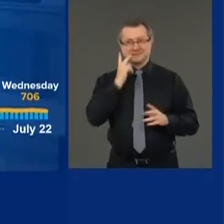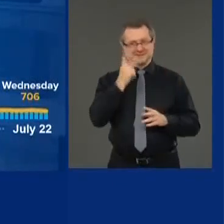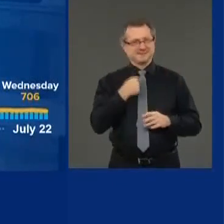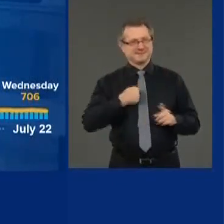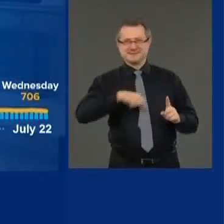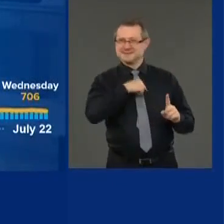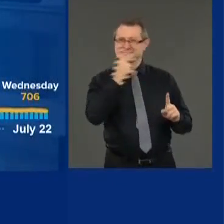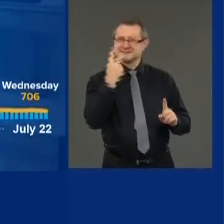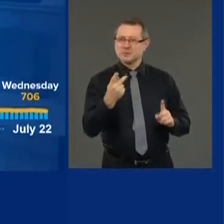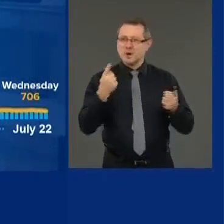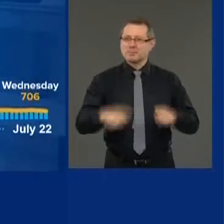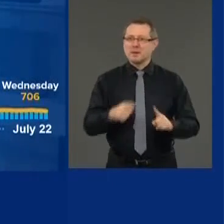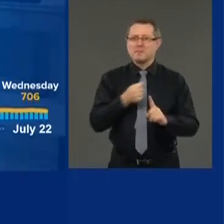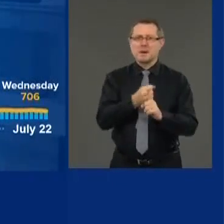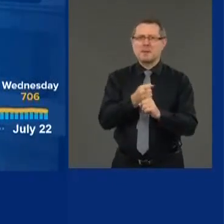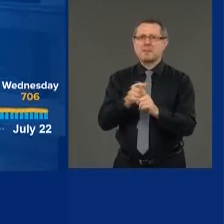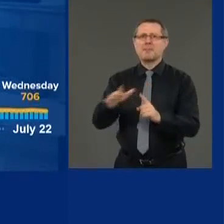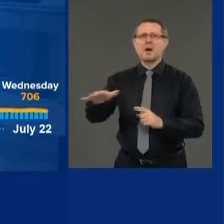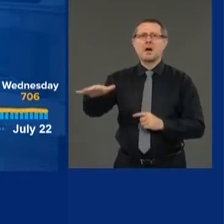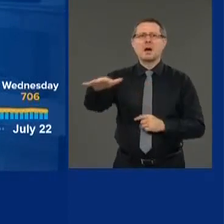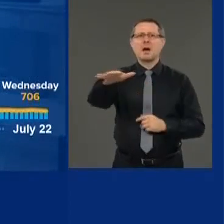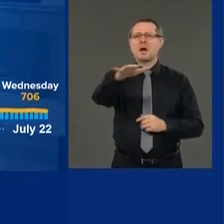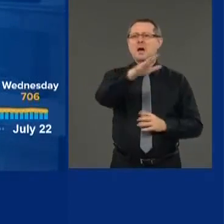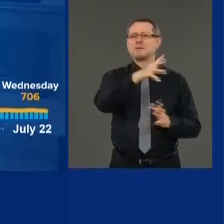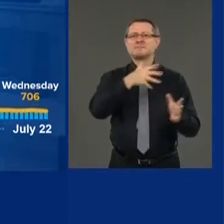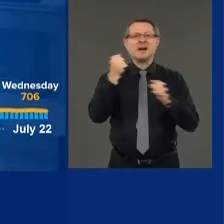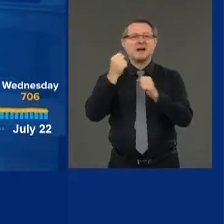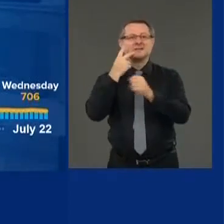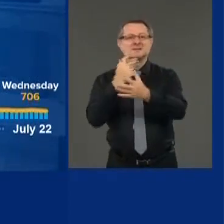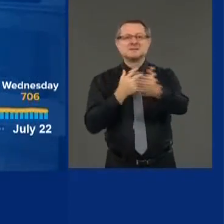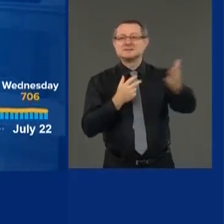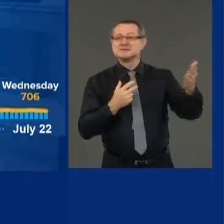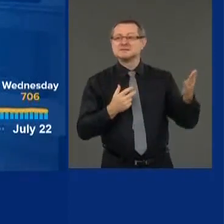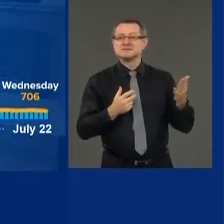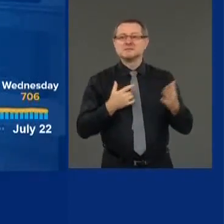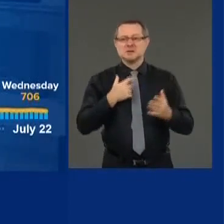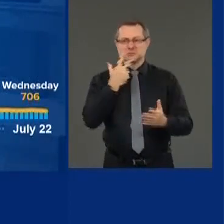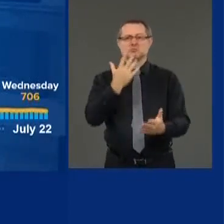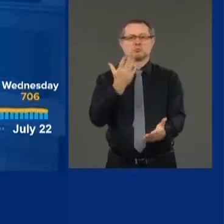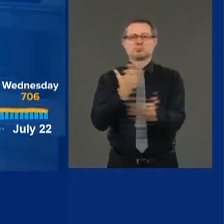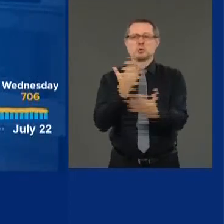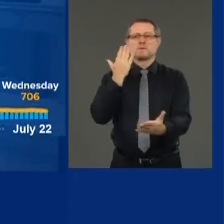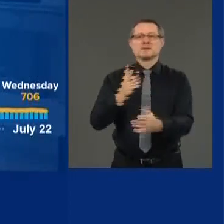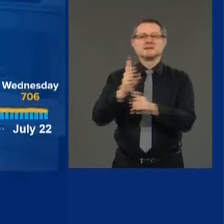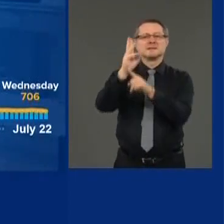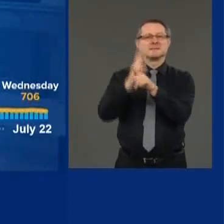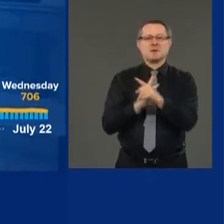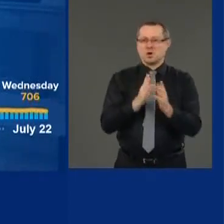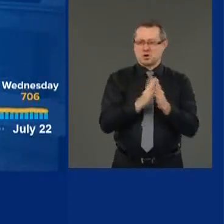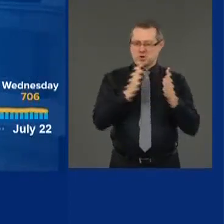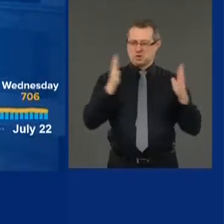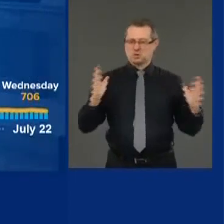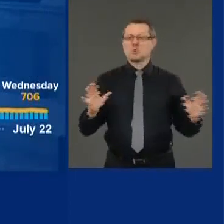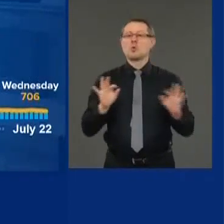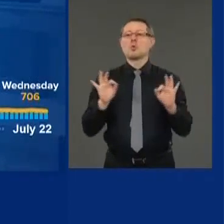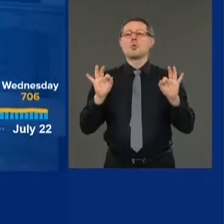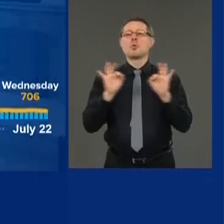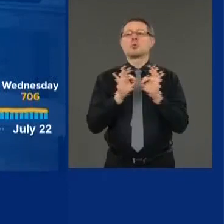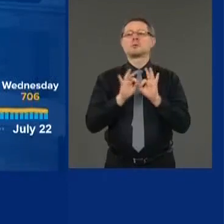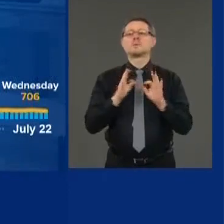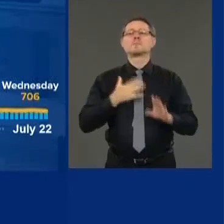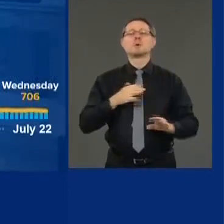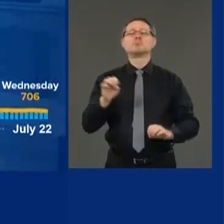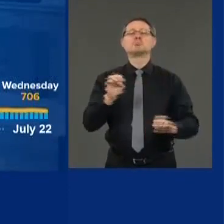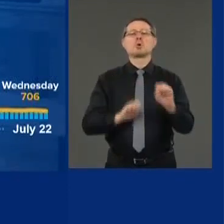We have the proof of six months of experiments. Some states